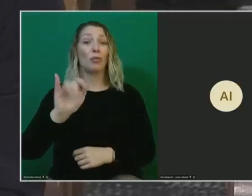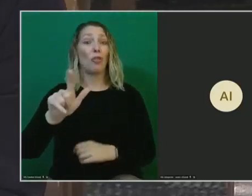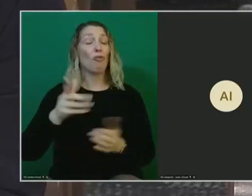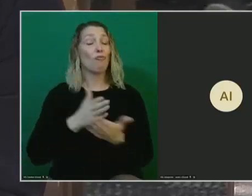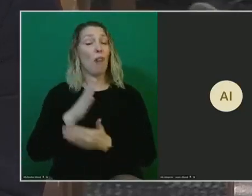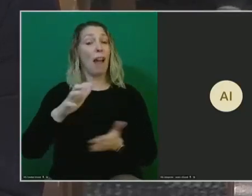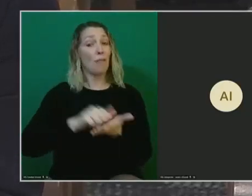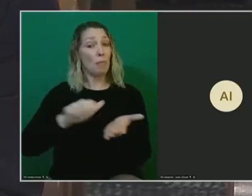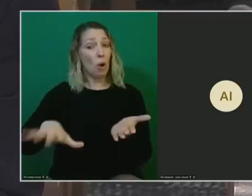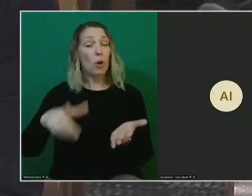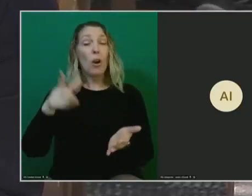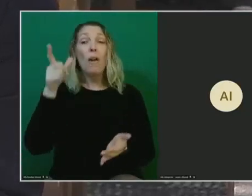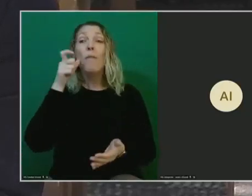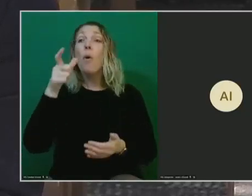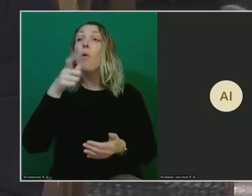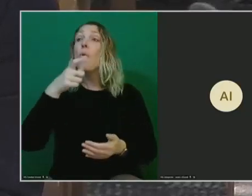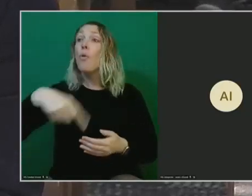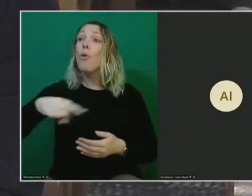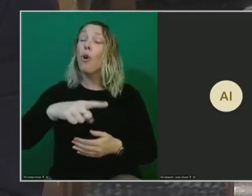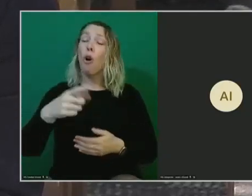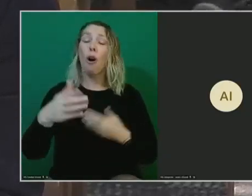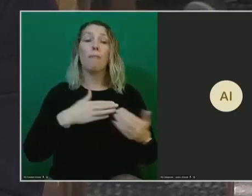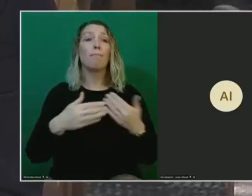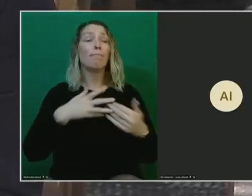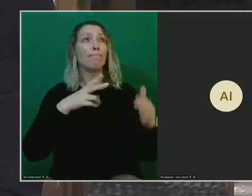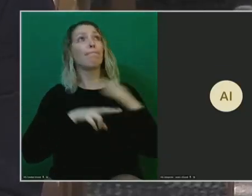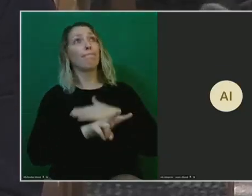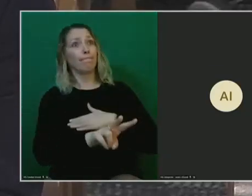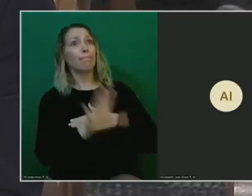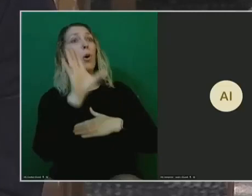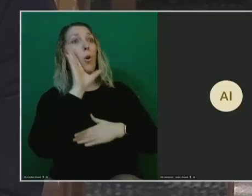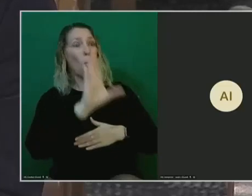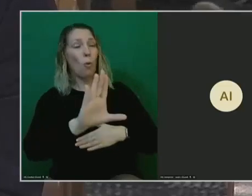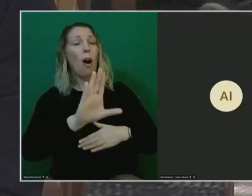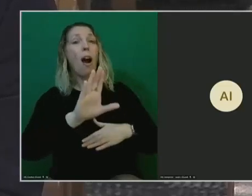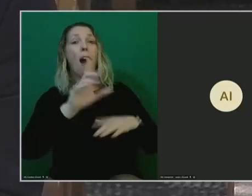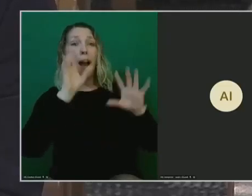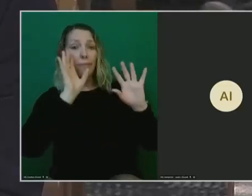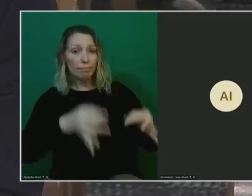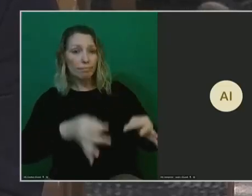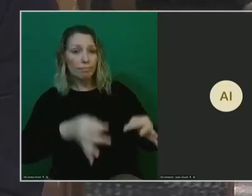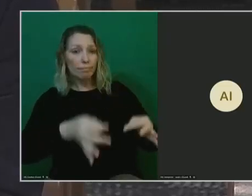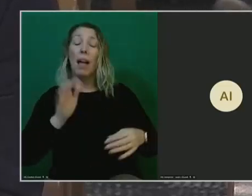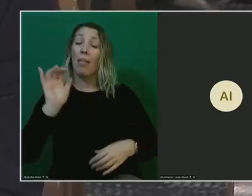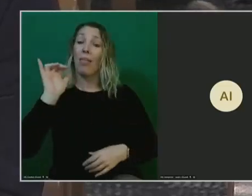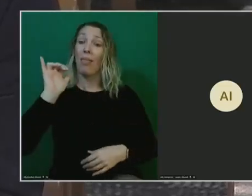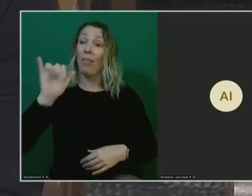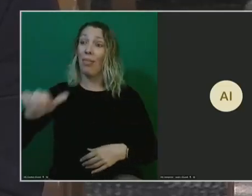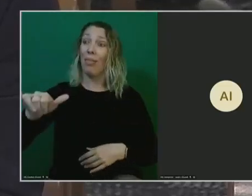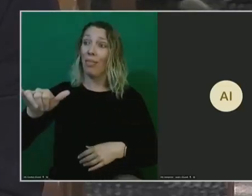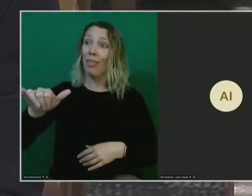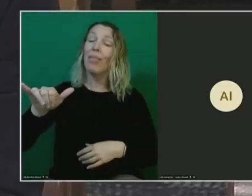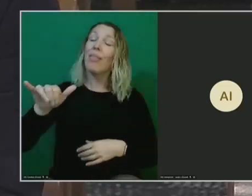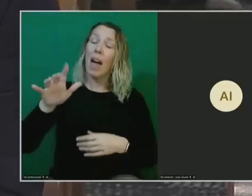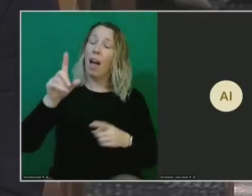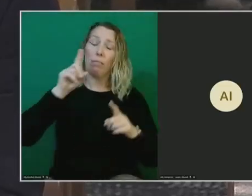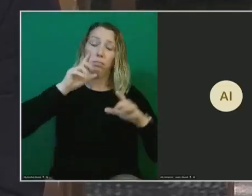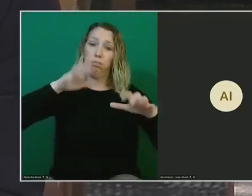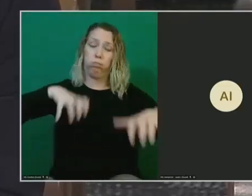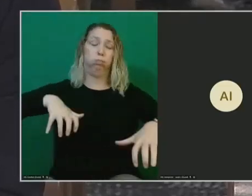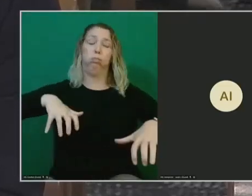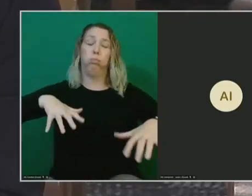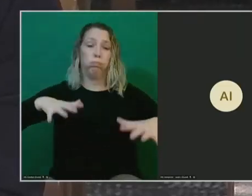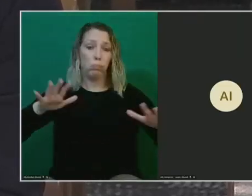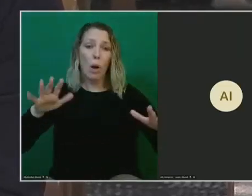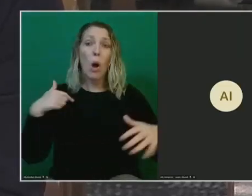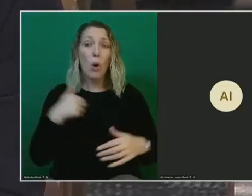those of us who anticipated the pending Supreme Court ruling, the draft opinion from Justice Alito was extremely shocking. As